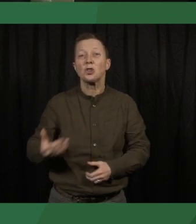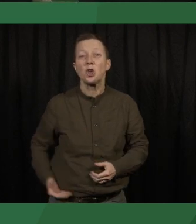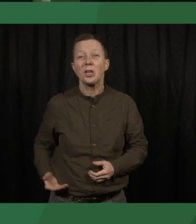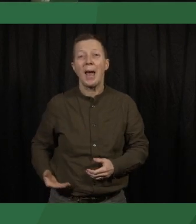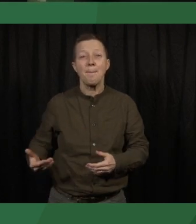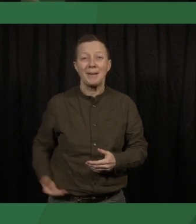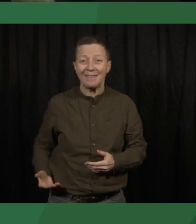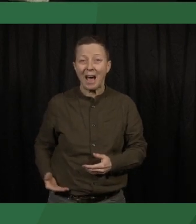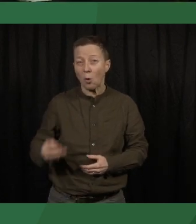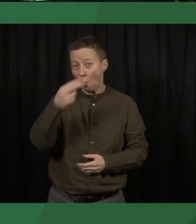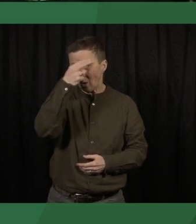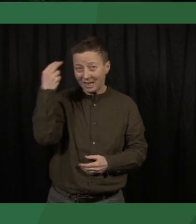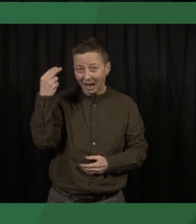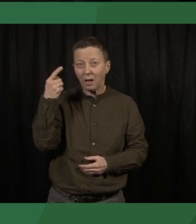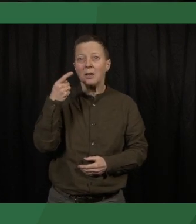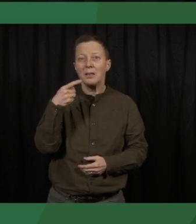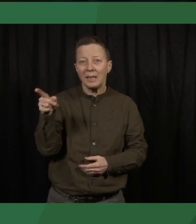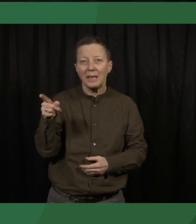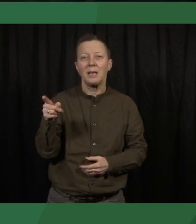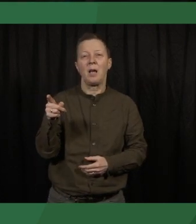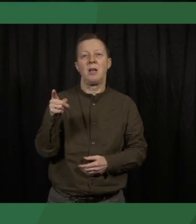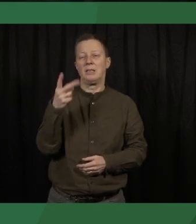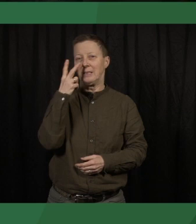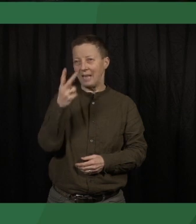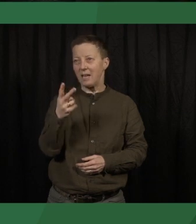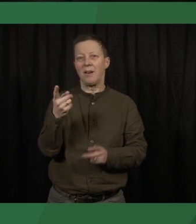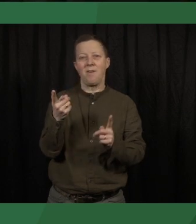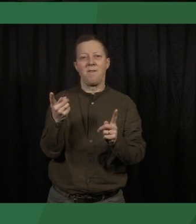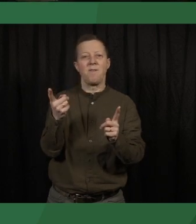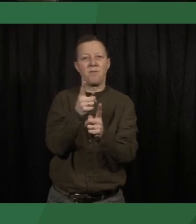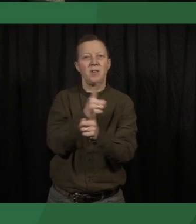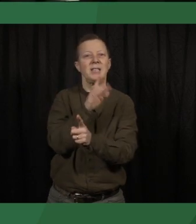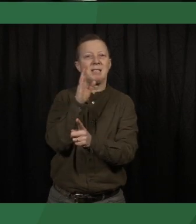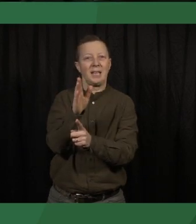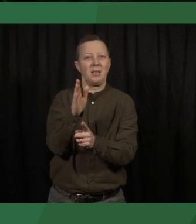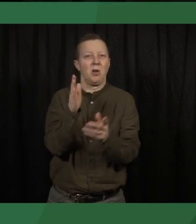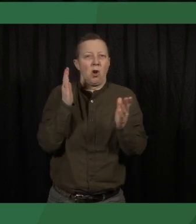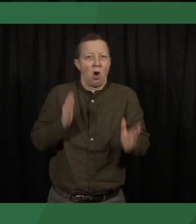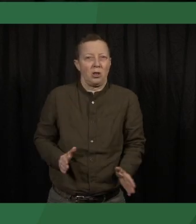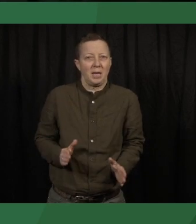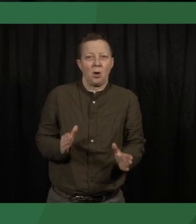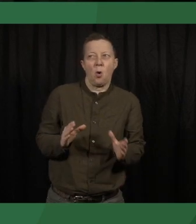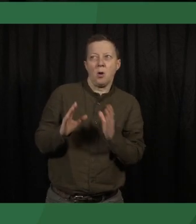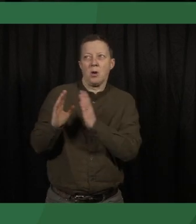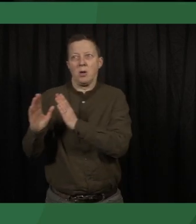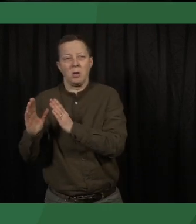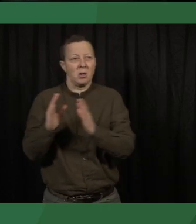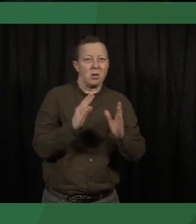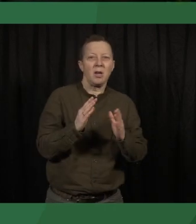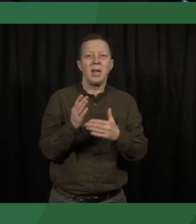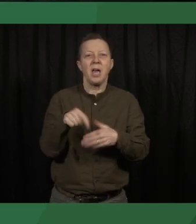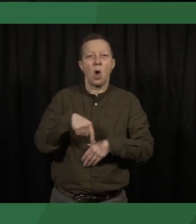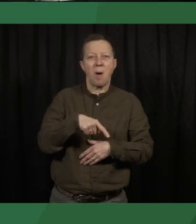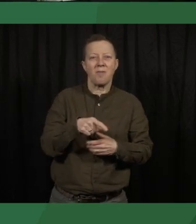and the police, defects and shifts their allegiance to the campaign. When this happens,